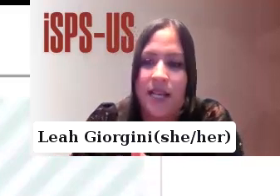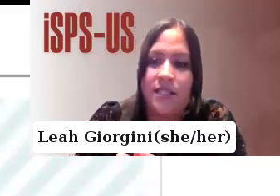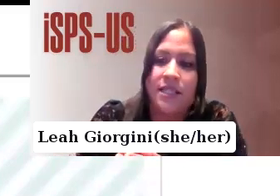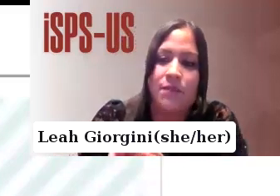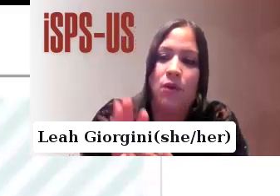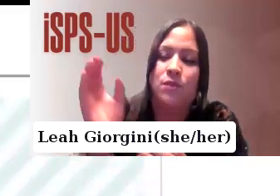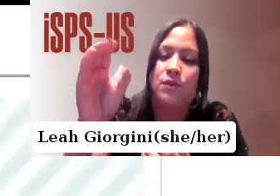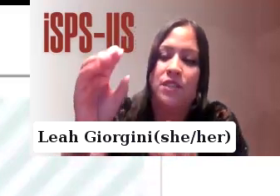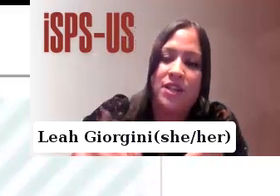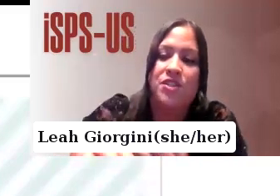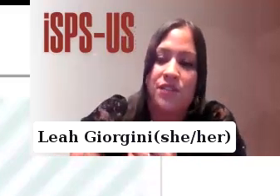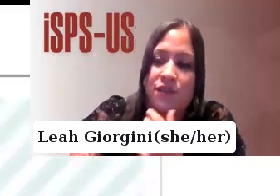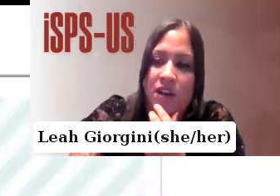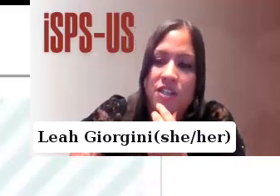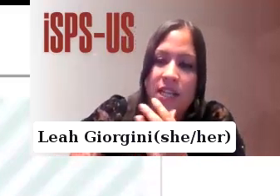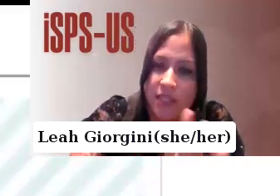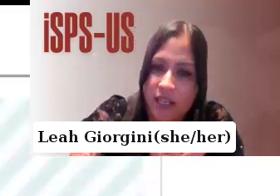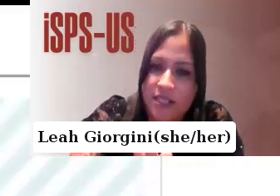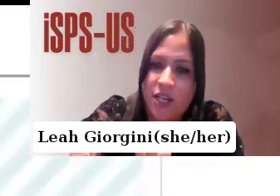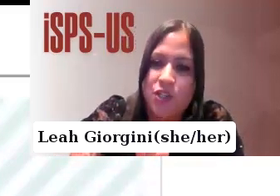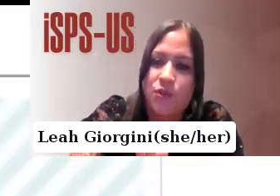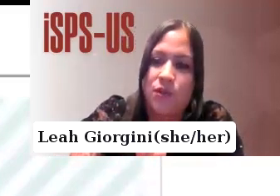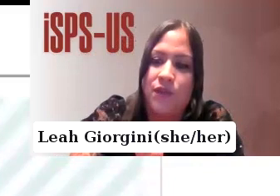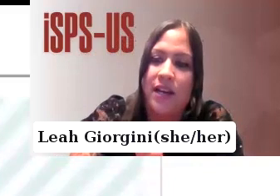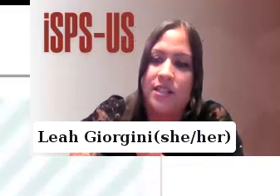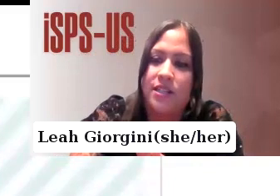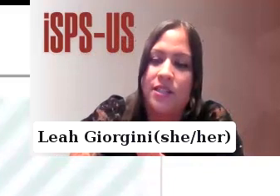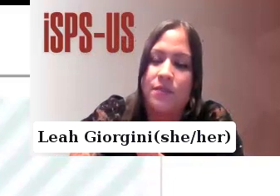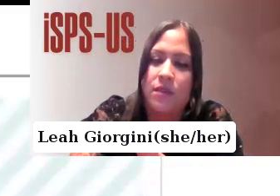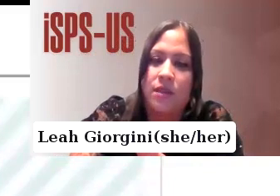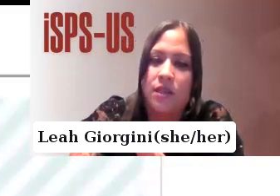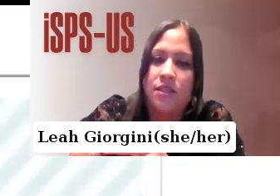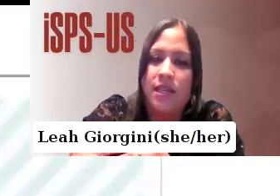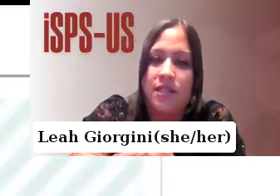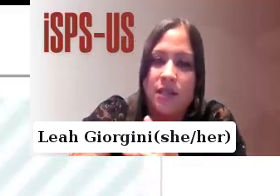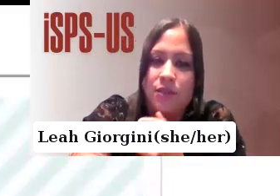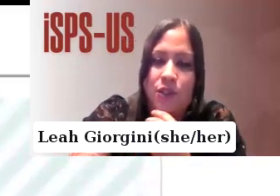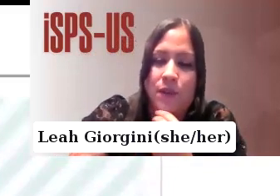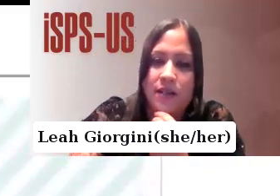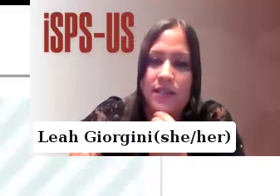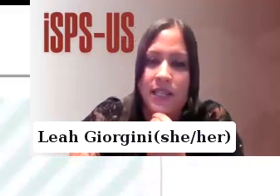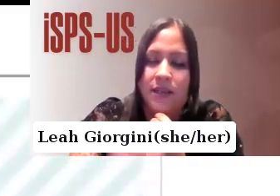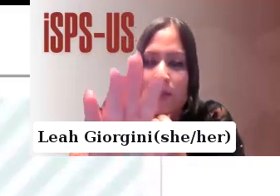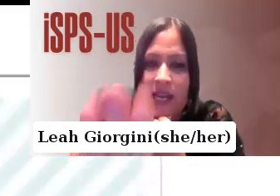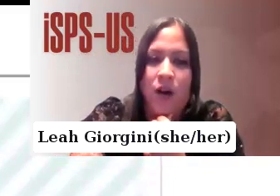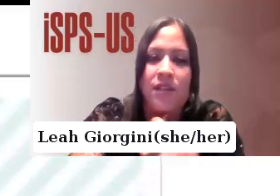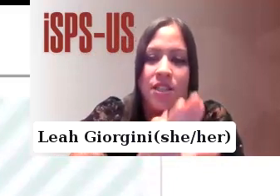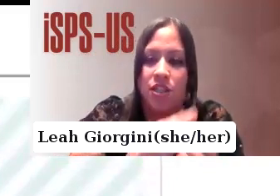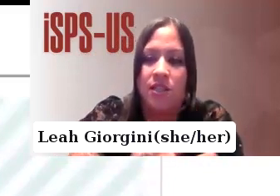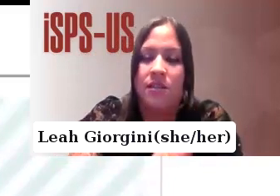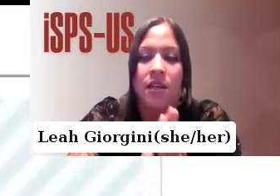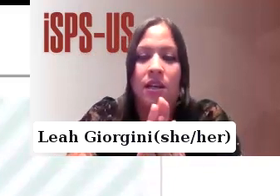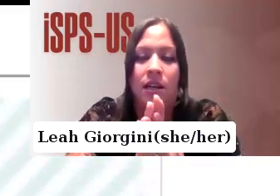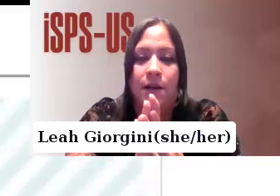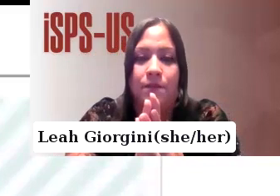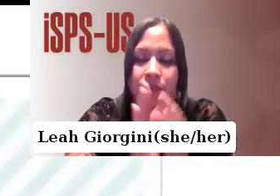of understanding the multiple dimensions of functioning and the contextual factors so there's um two parts here that mean the health